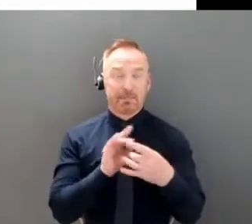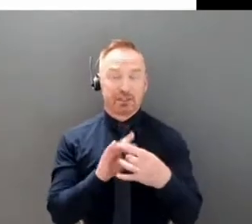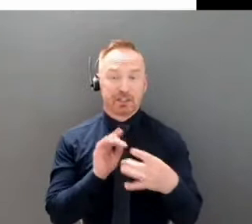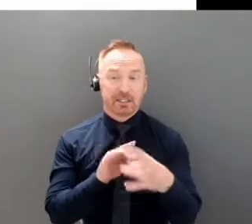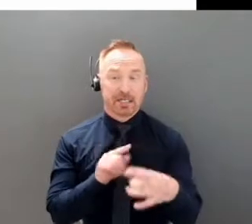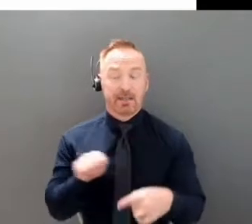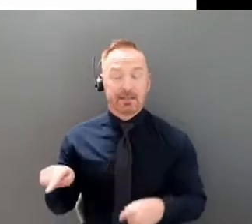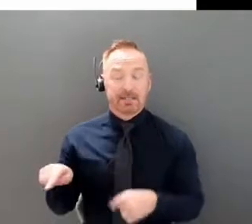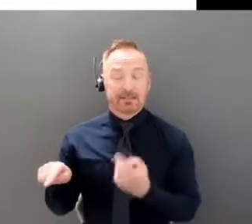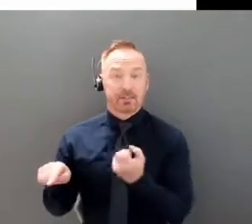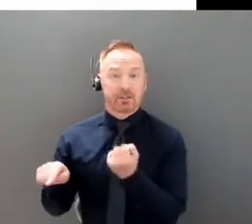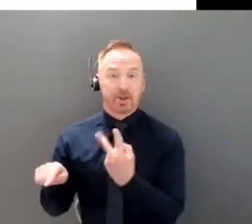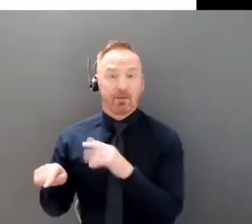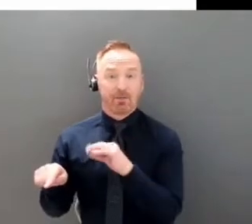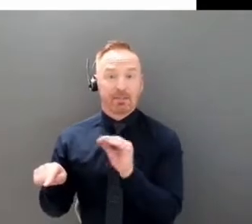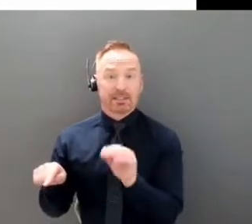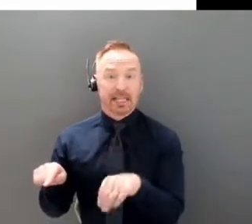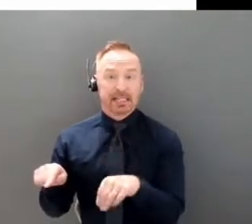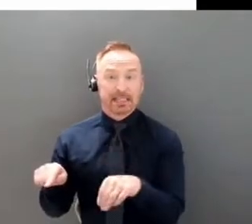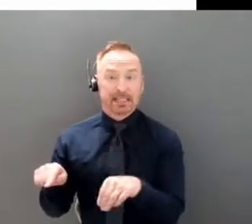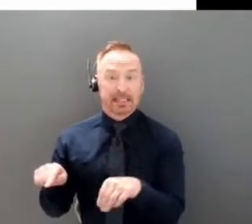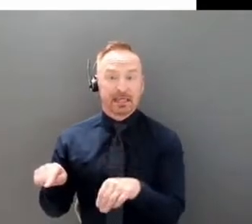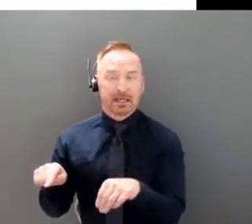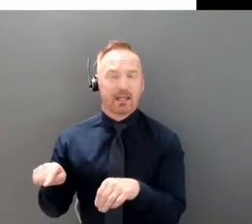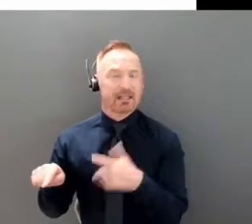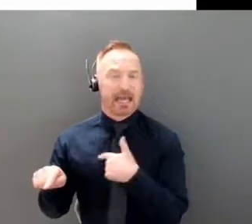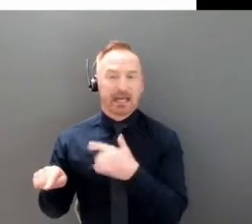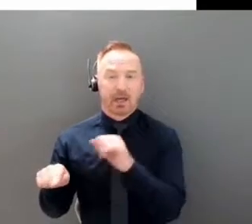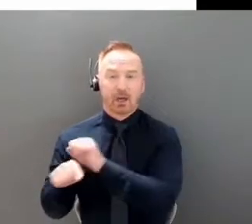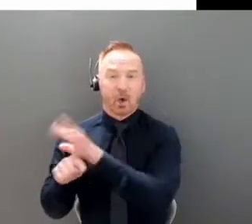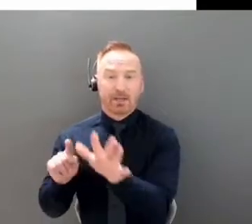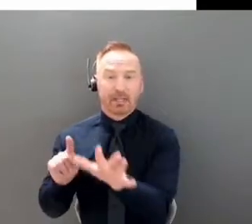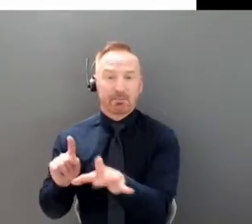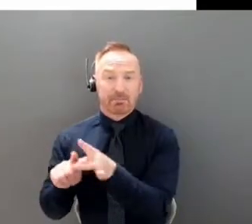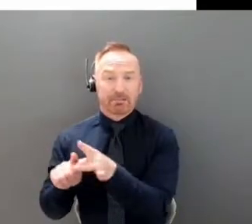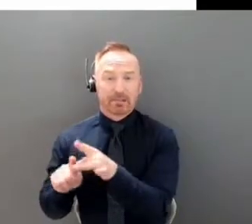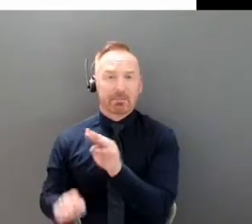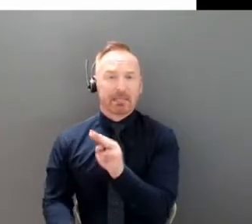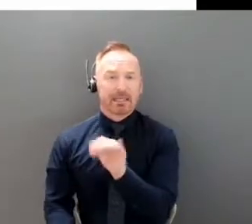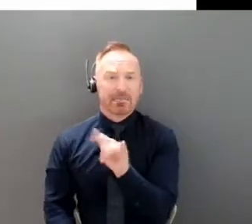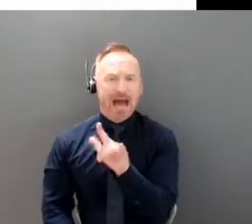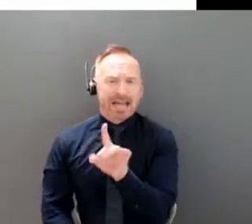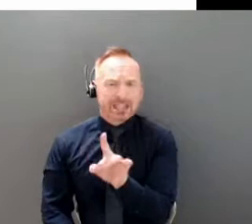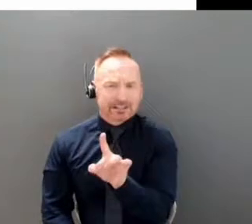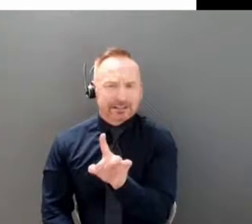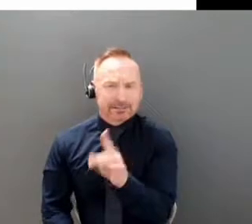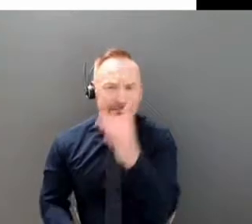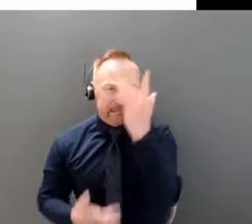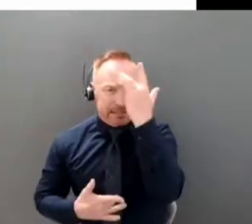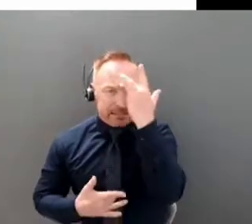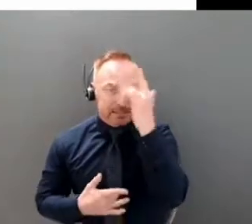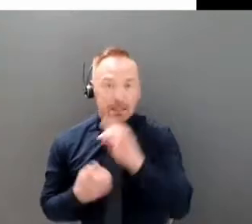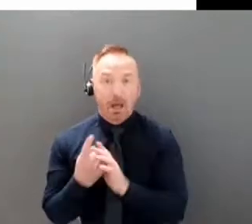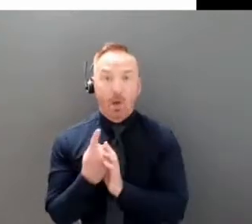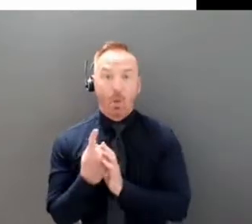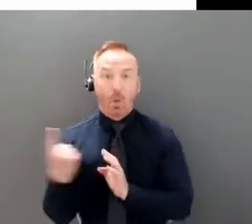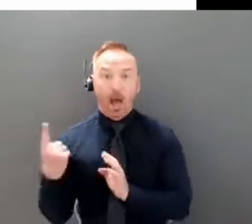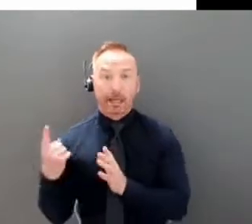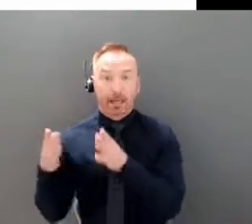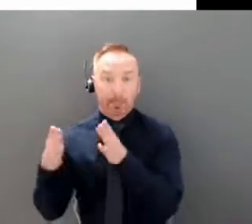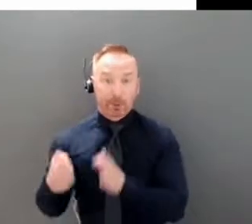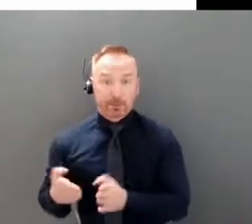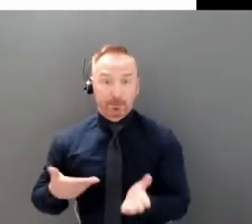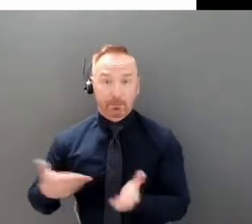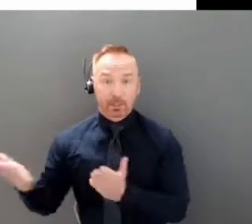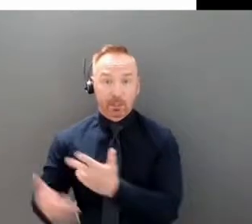have a very mild to mild disease. We have only one person who has been hospitalized, who has been